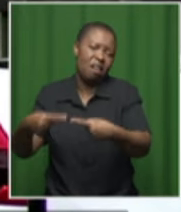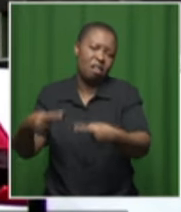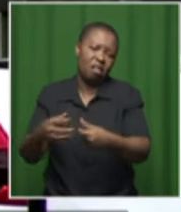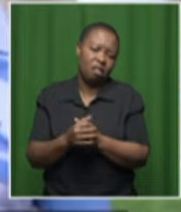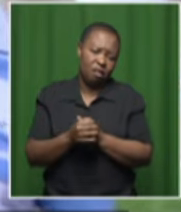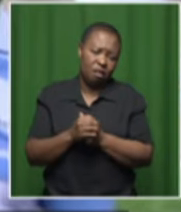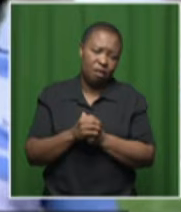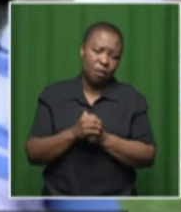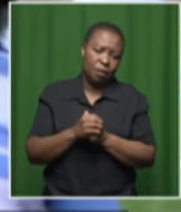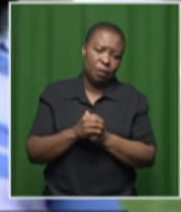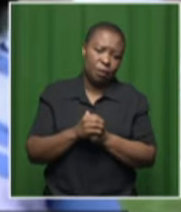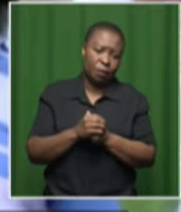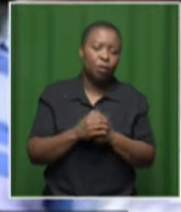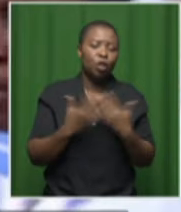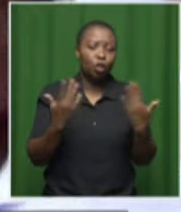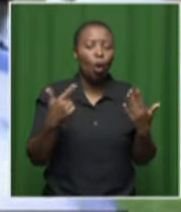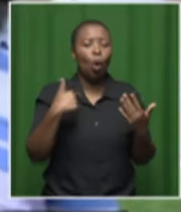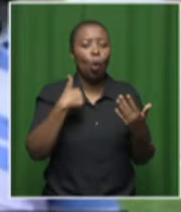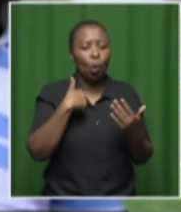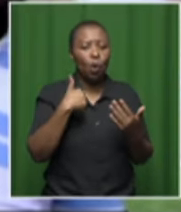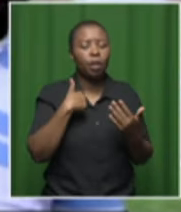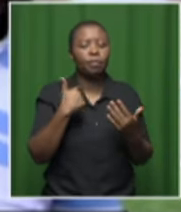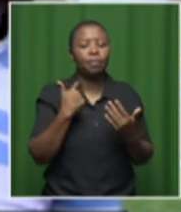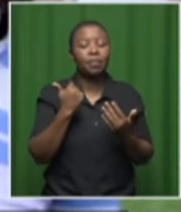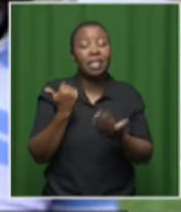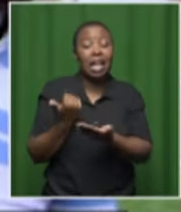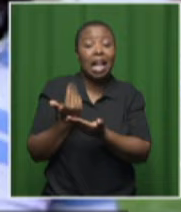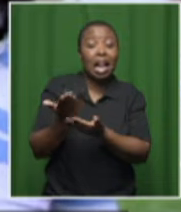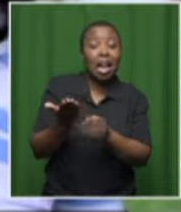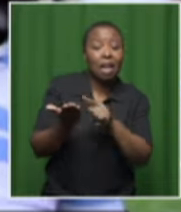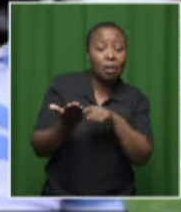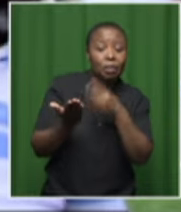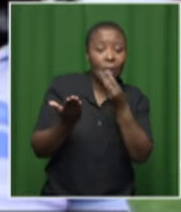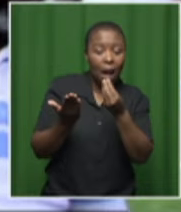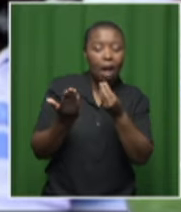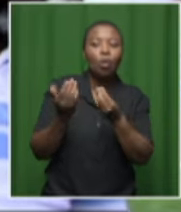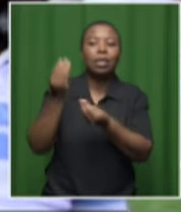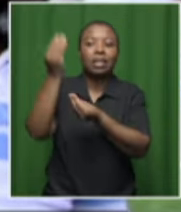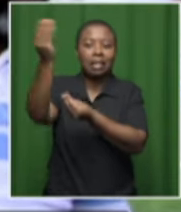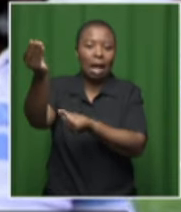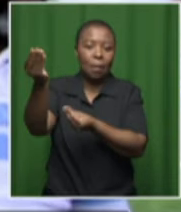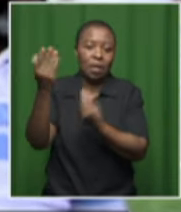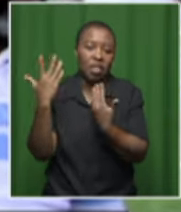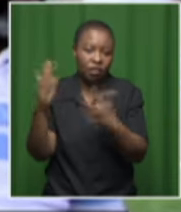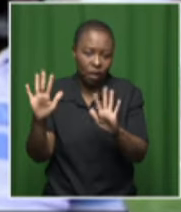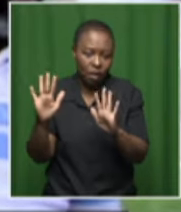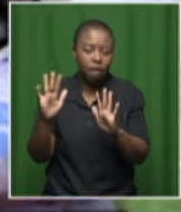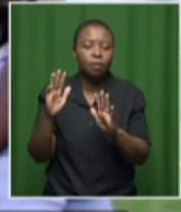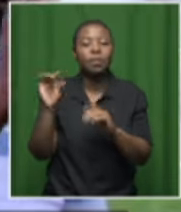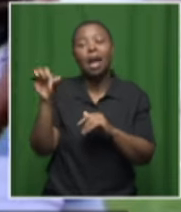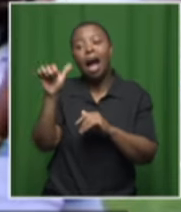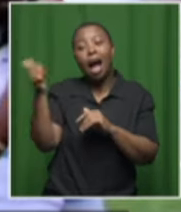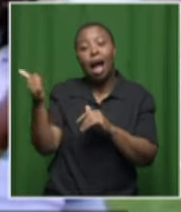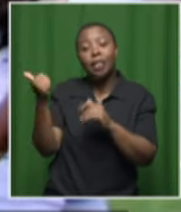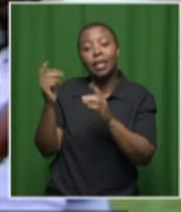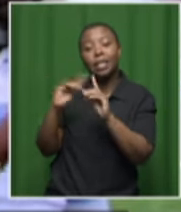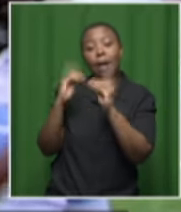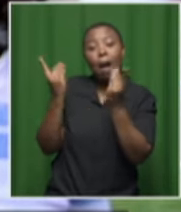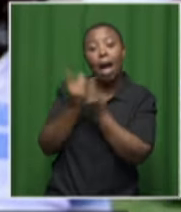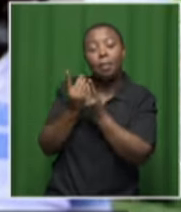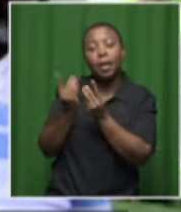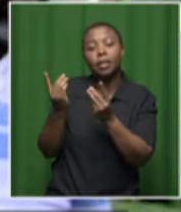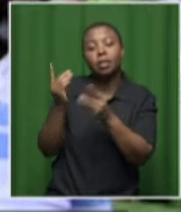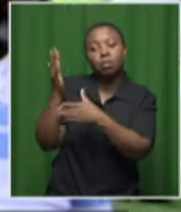managed to re-submit all of these claims. We are assured by our sister departments, Department of